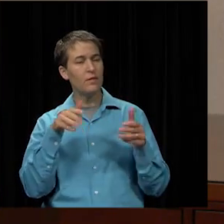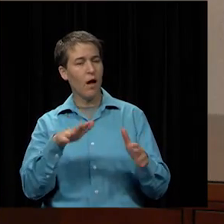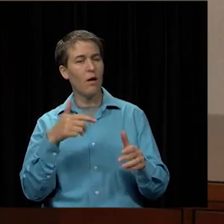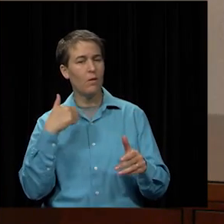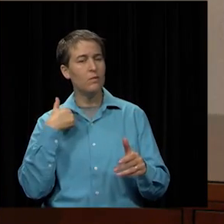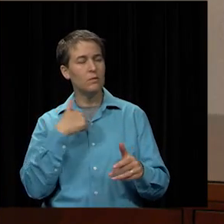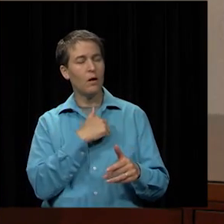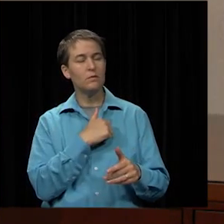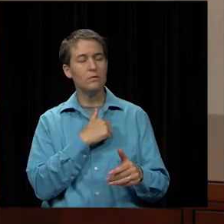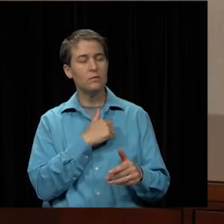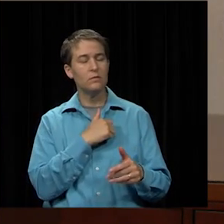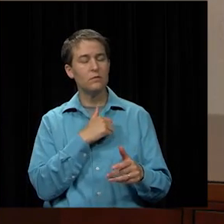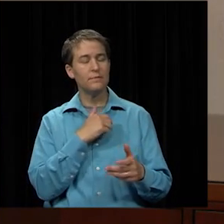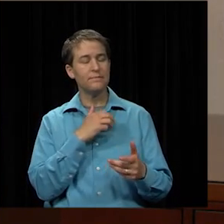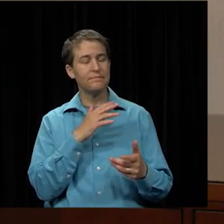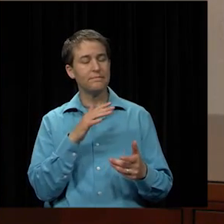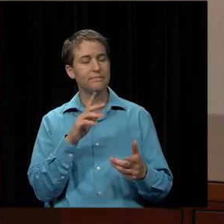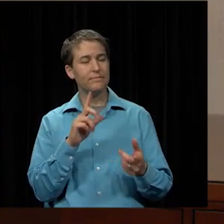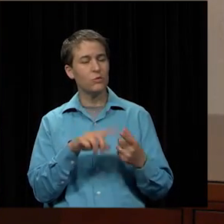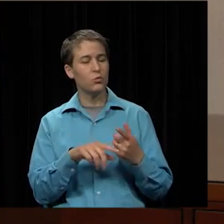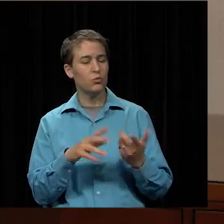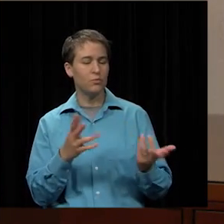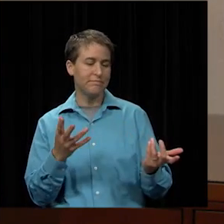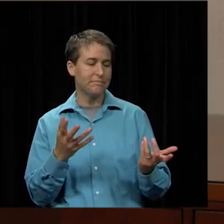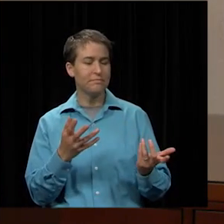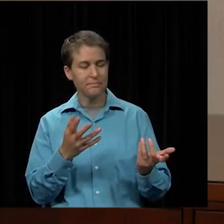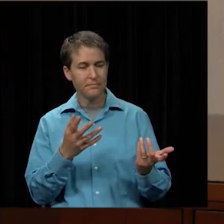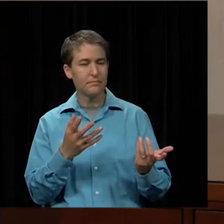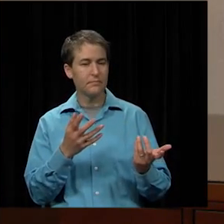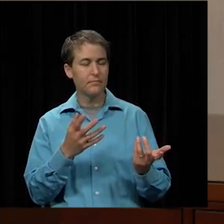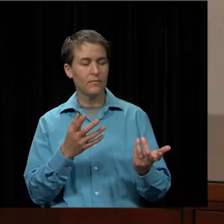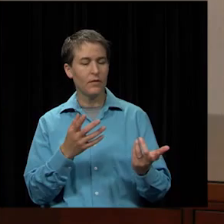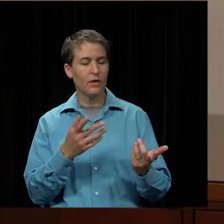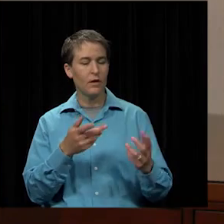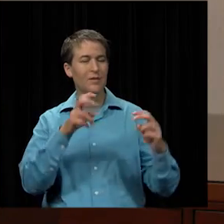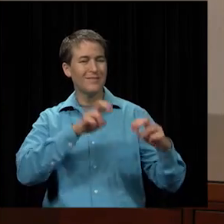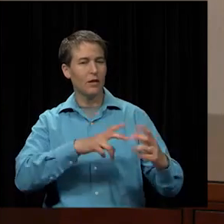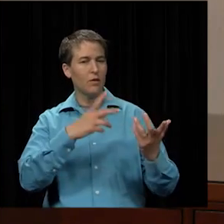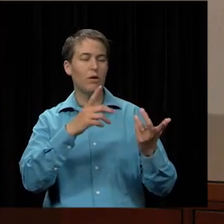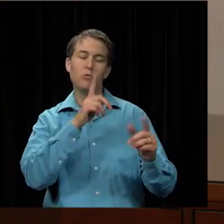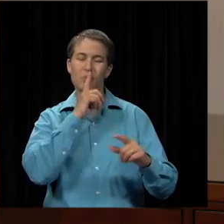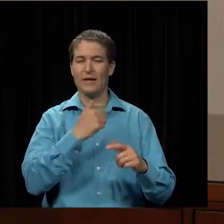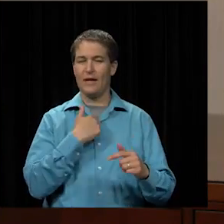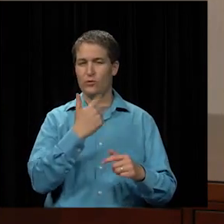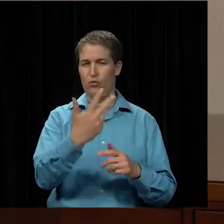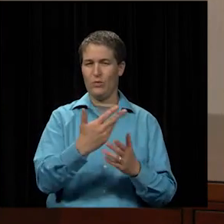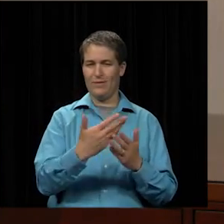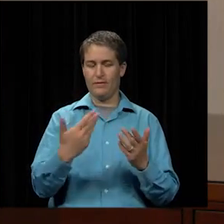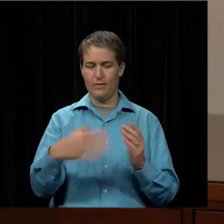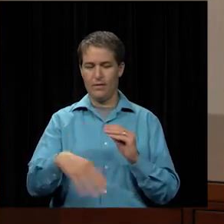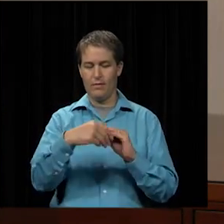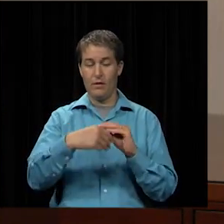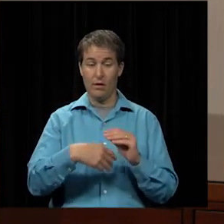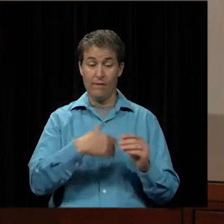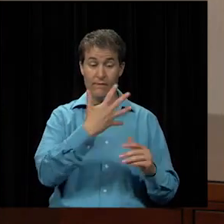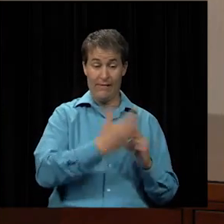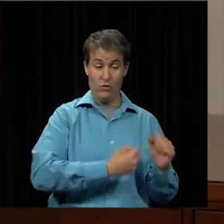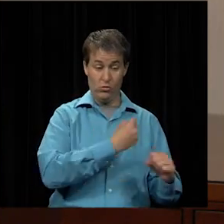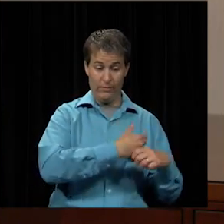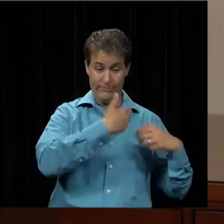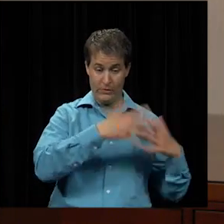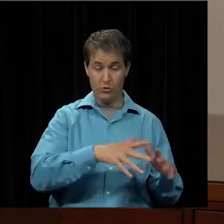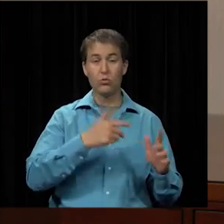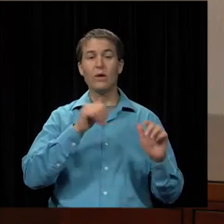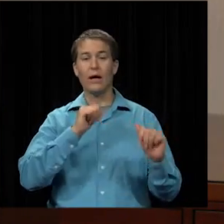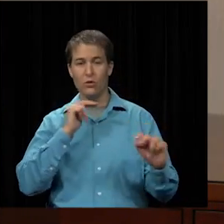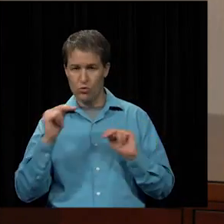to uh uh sit down and negotiate the the contract really has three extensions after the five years that we can negotiate